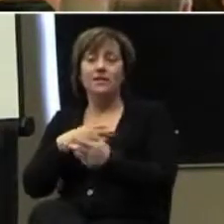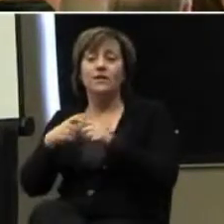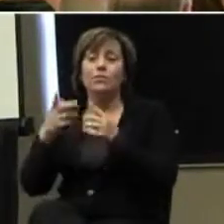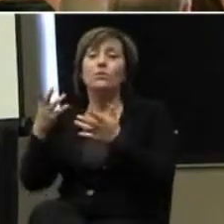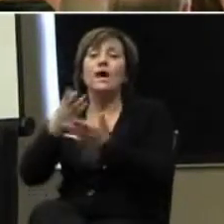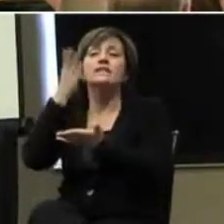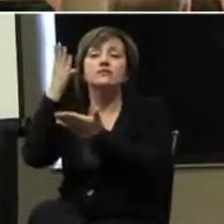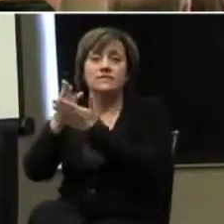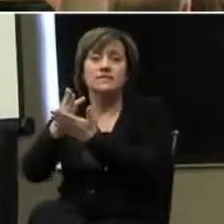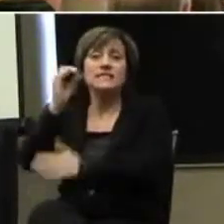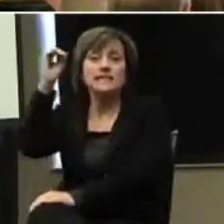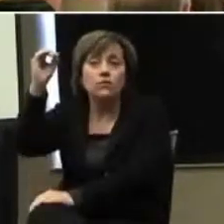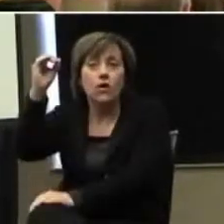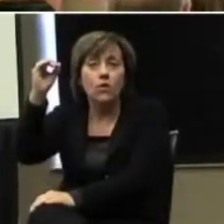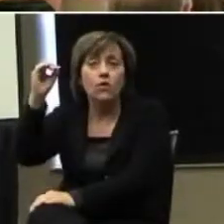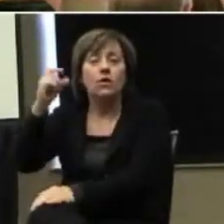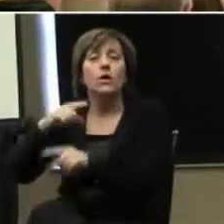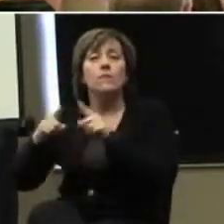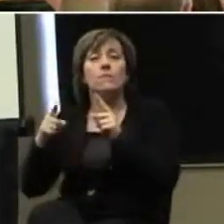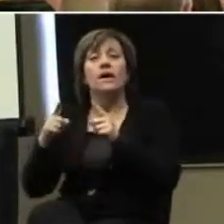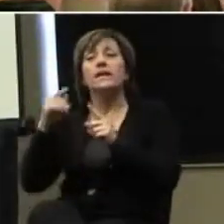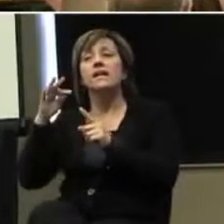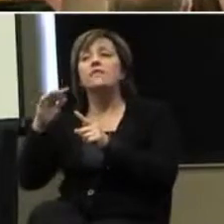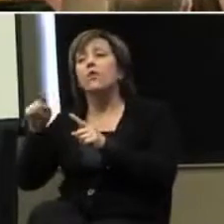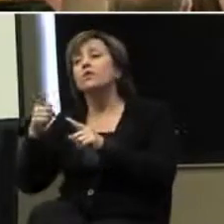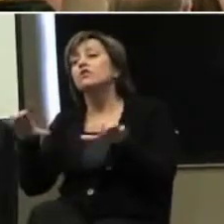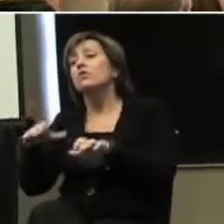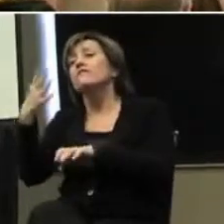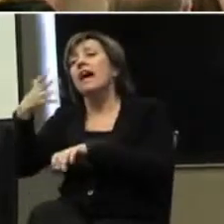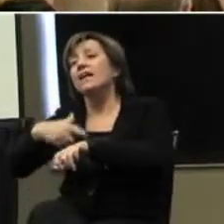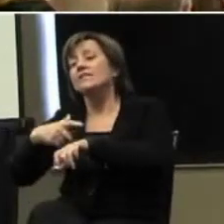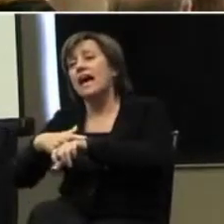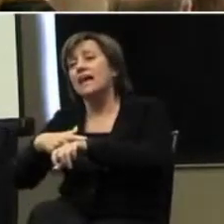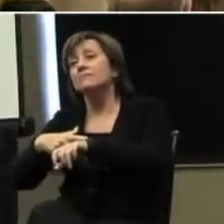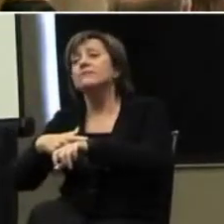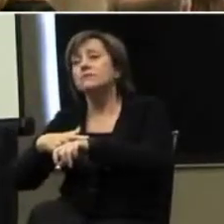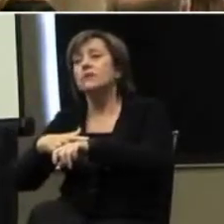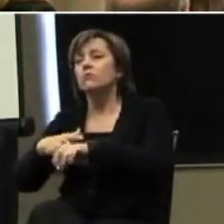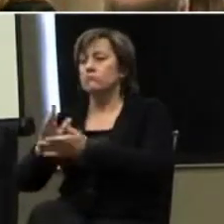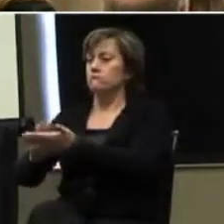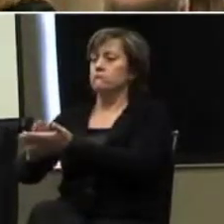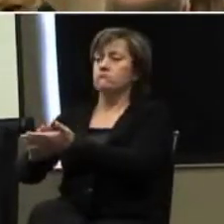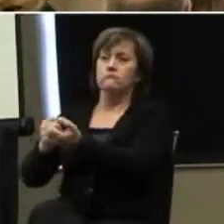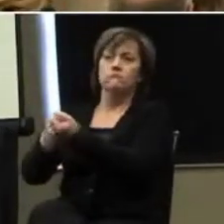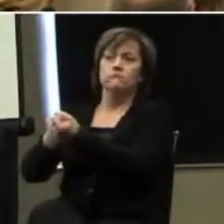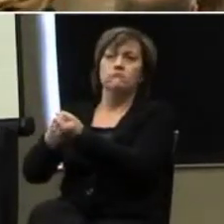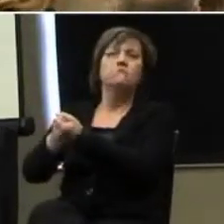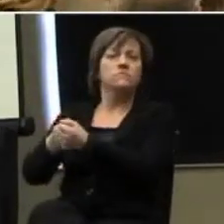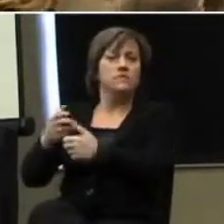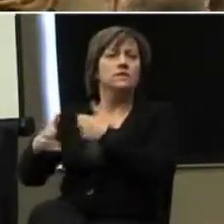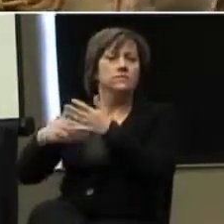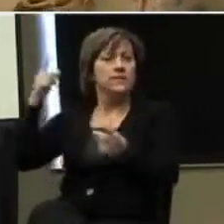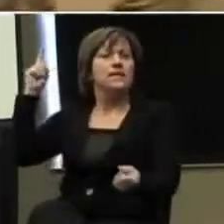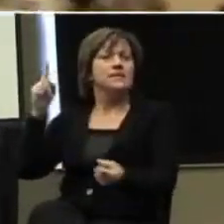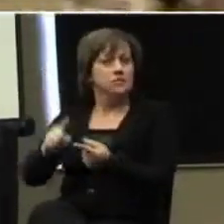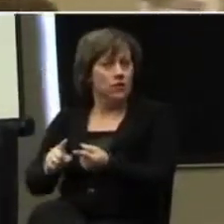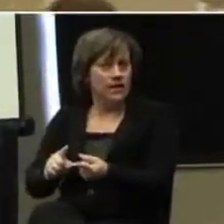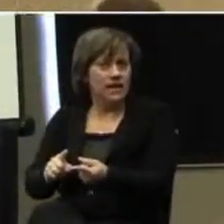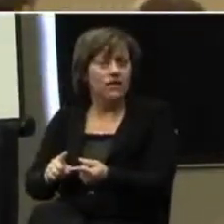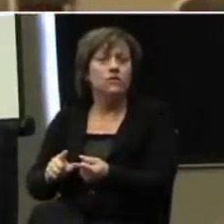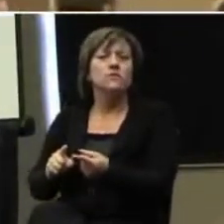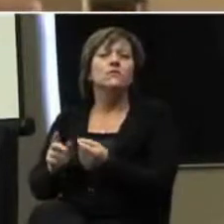but we're going to be okay with if they only gauge it in five times, if it was previously 20. Right. And you'll base that